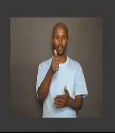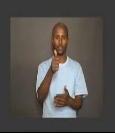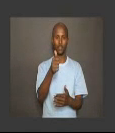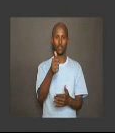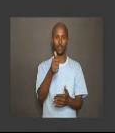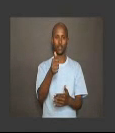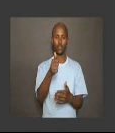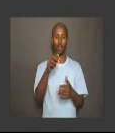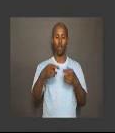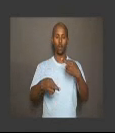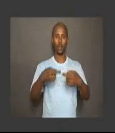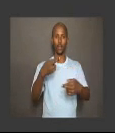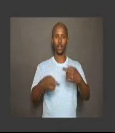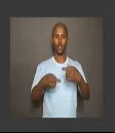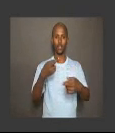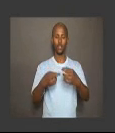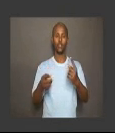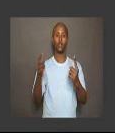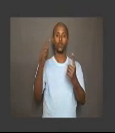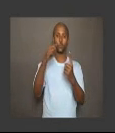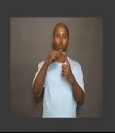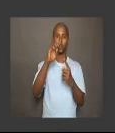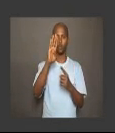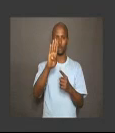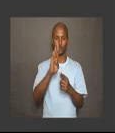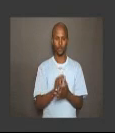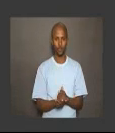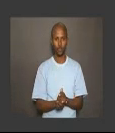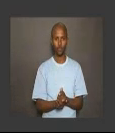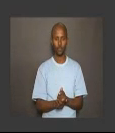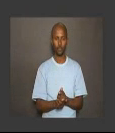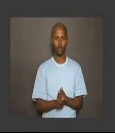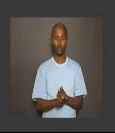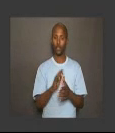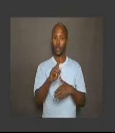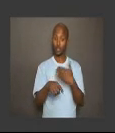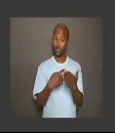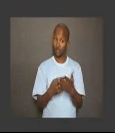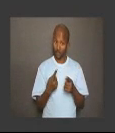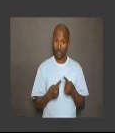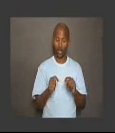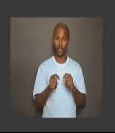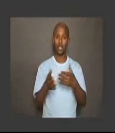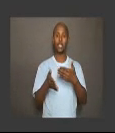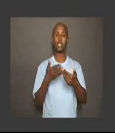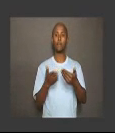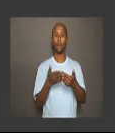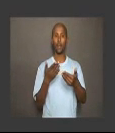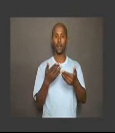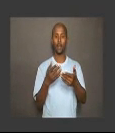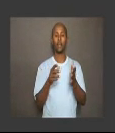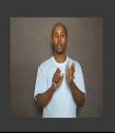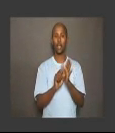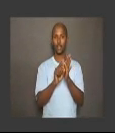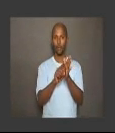R related to B. Let us try a simple example.